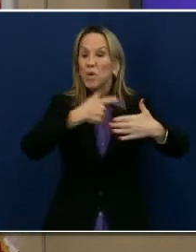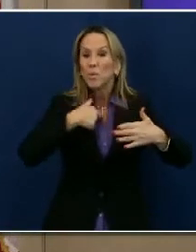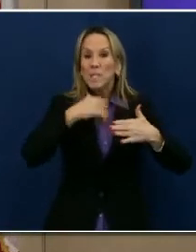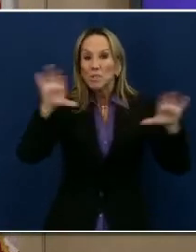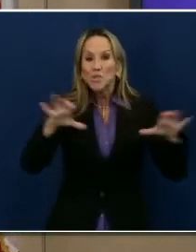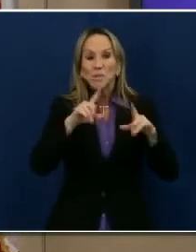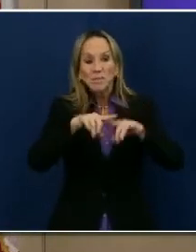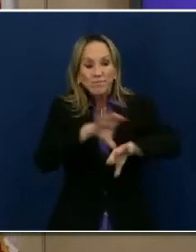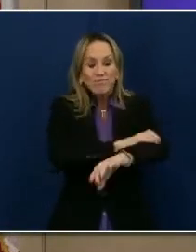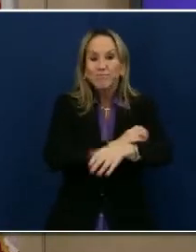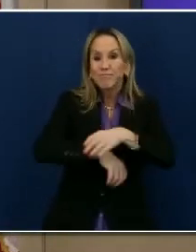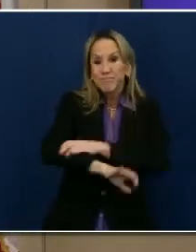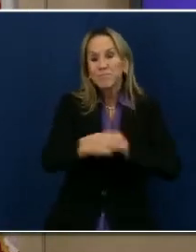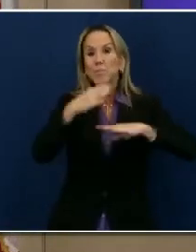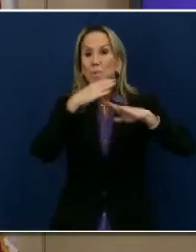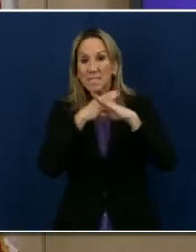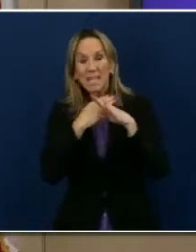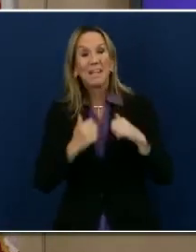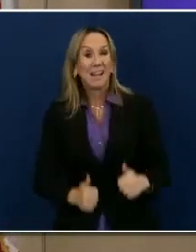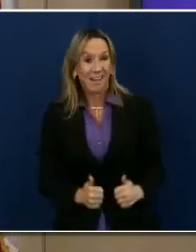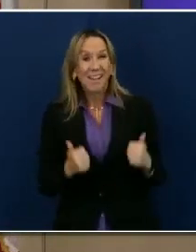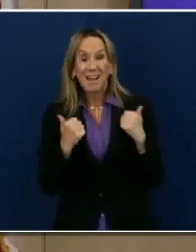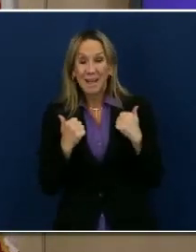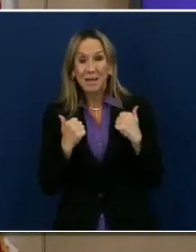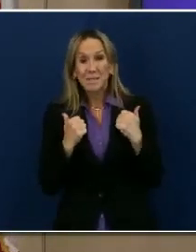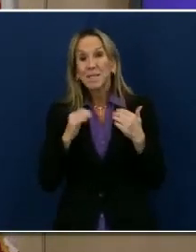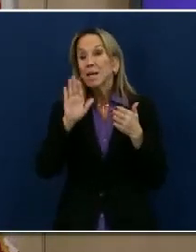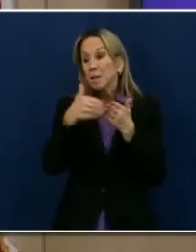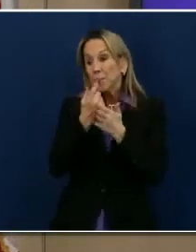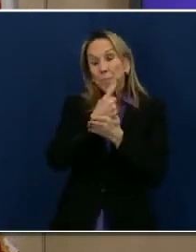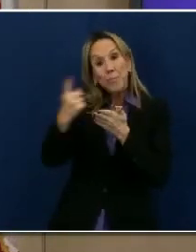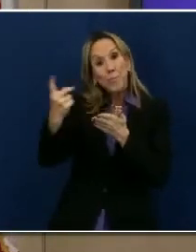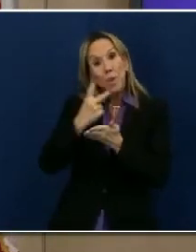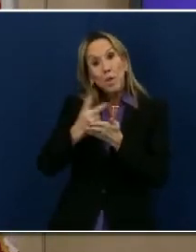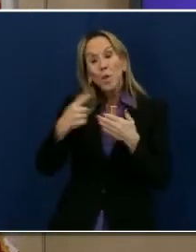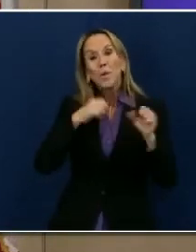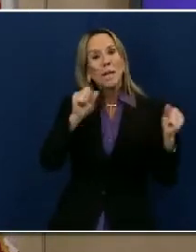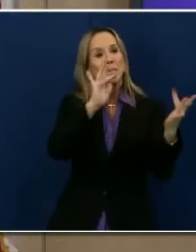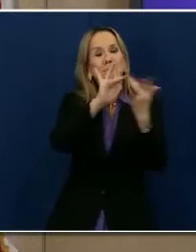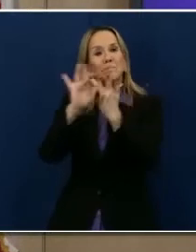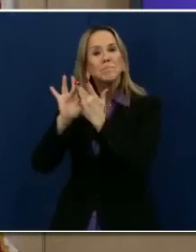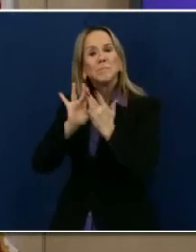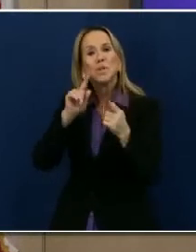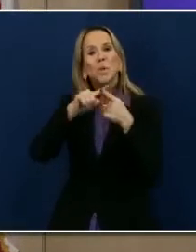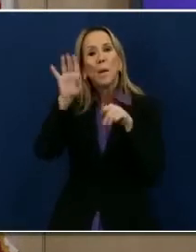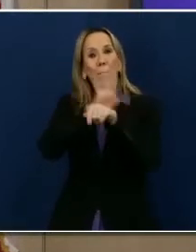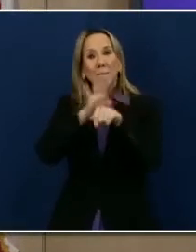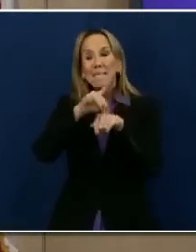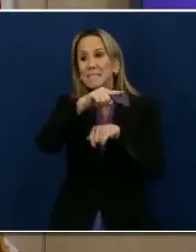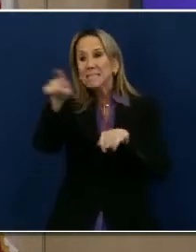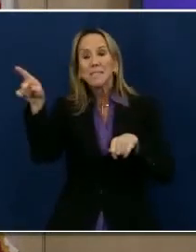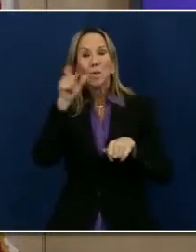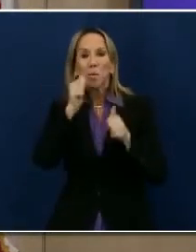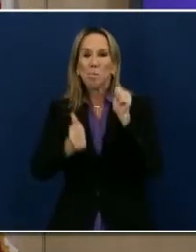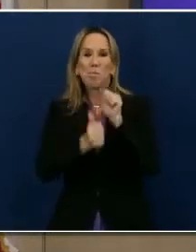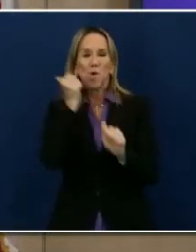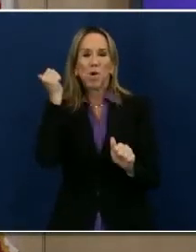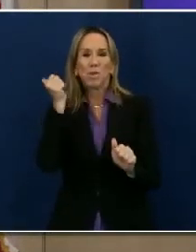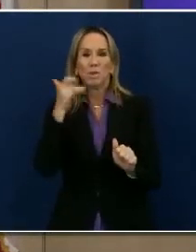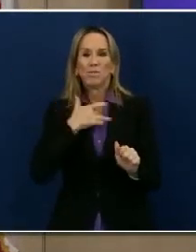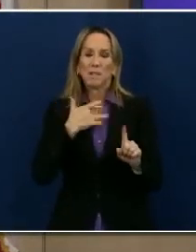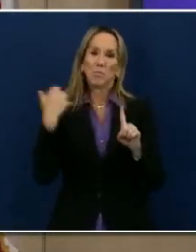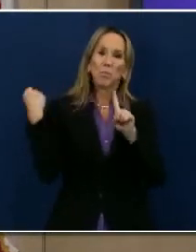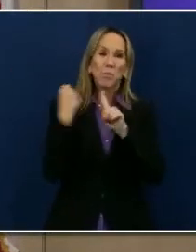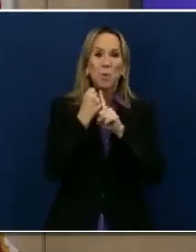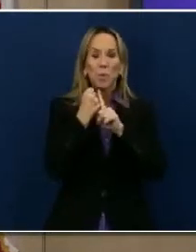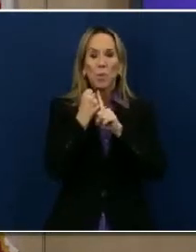I think we have an opportunity in the coming weeks to also reach out to those businesses that are most impacted and do what we can